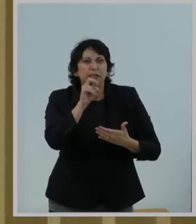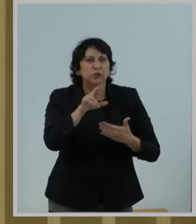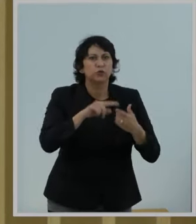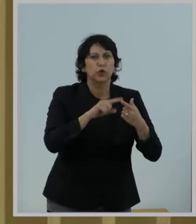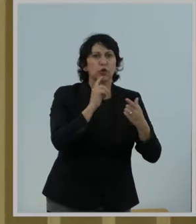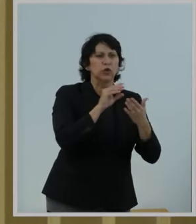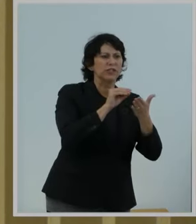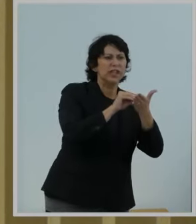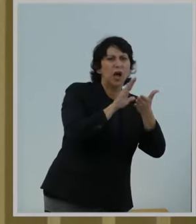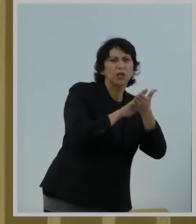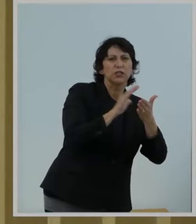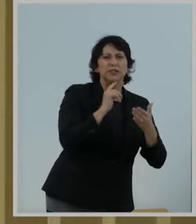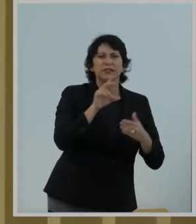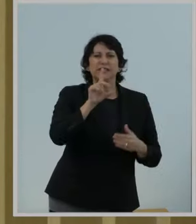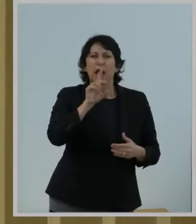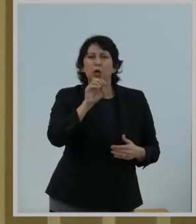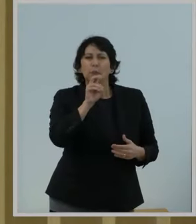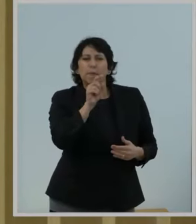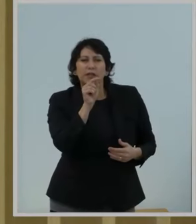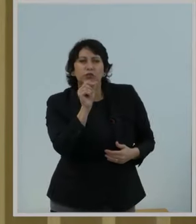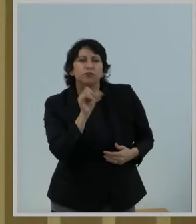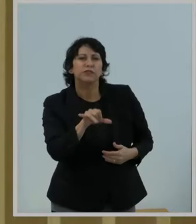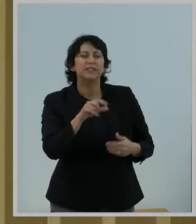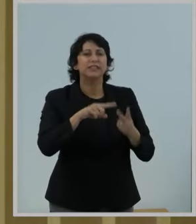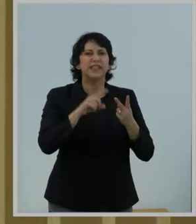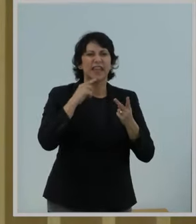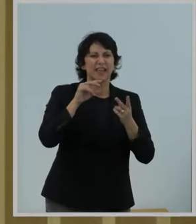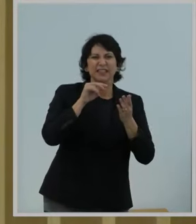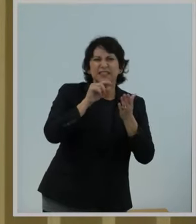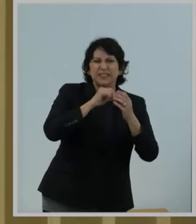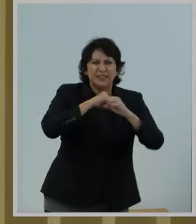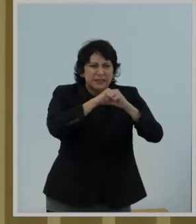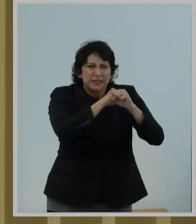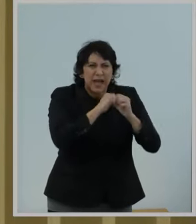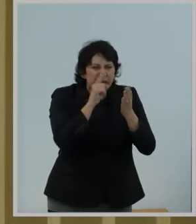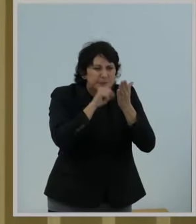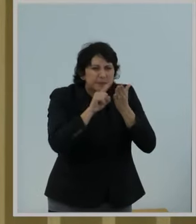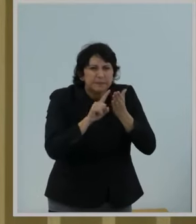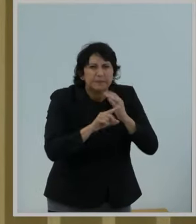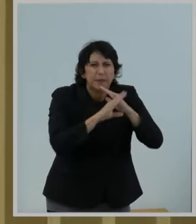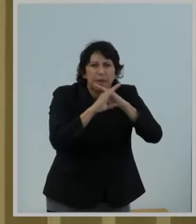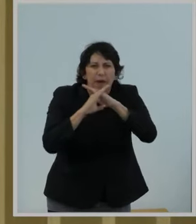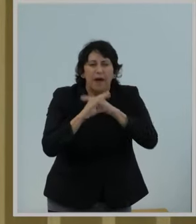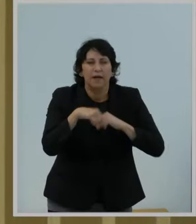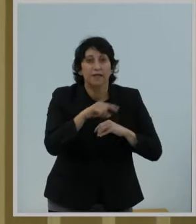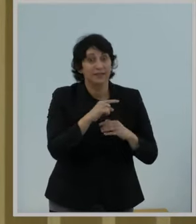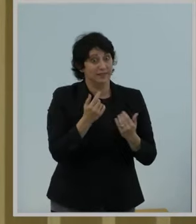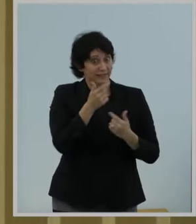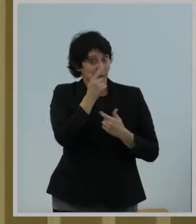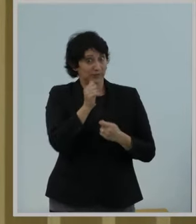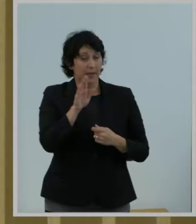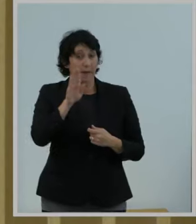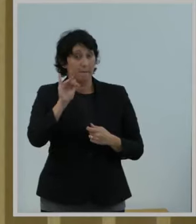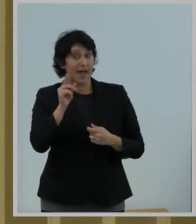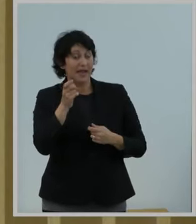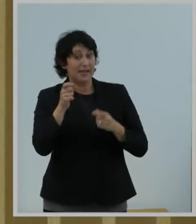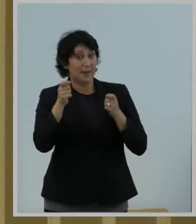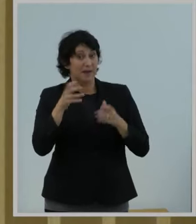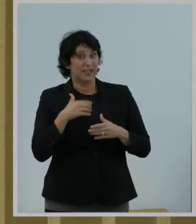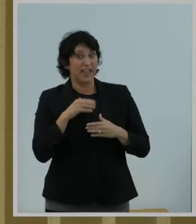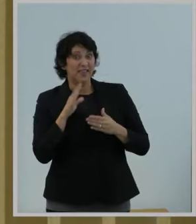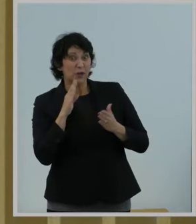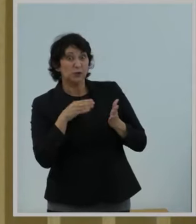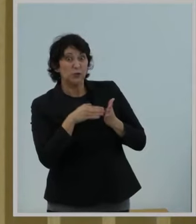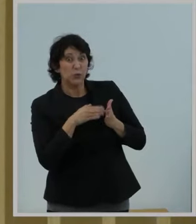not ISPs. Indeed, it's interesting, the Biden administration right now is currently suing